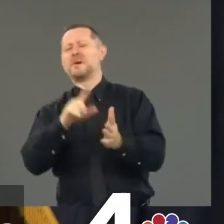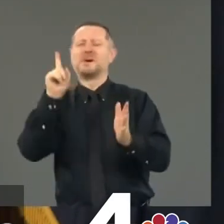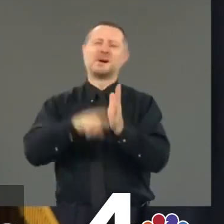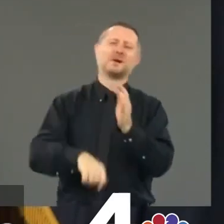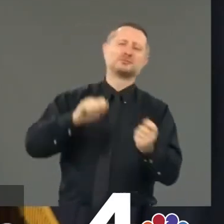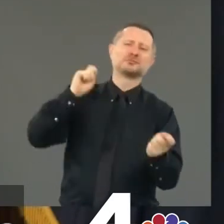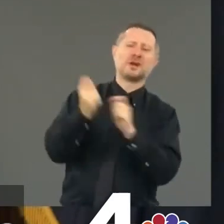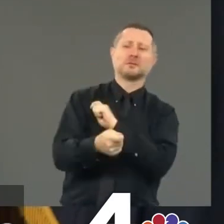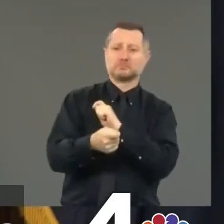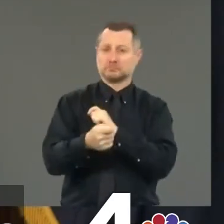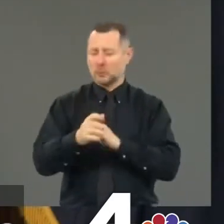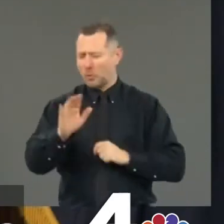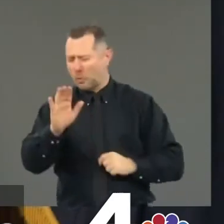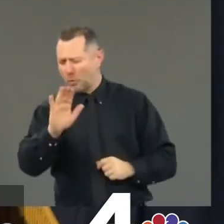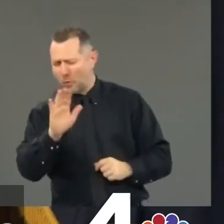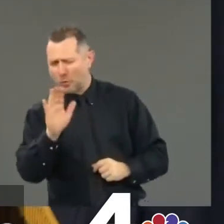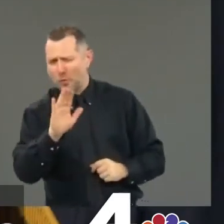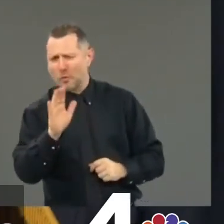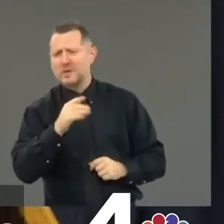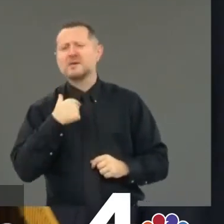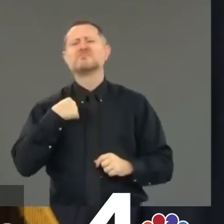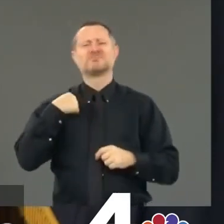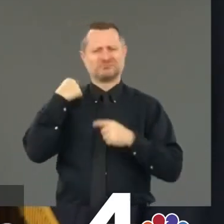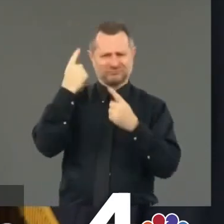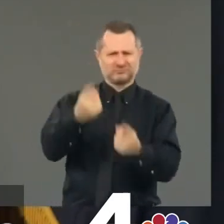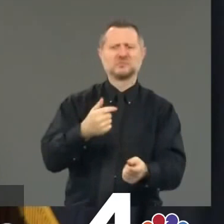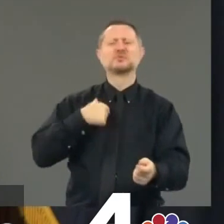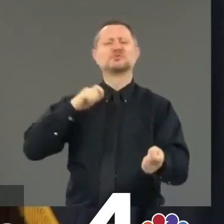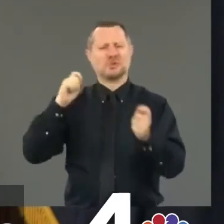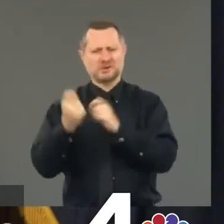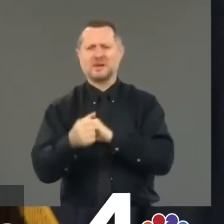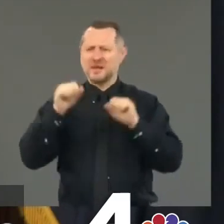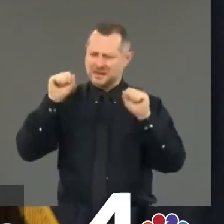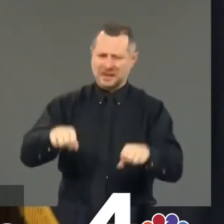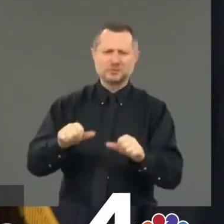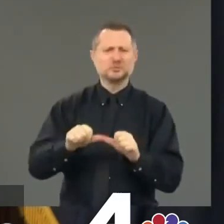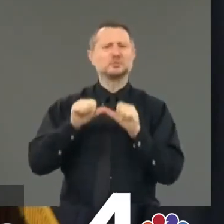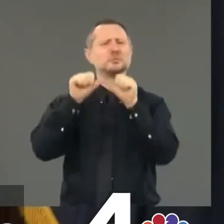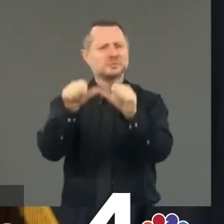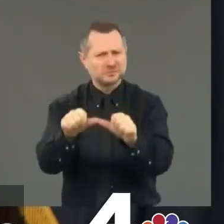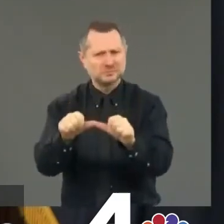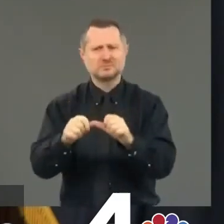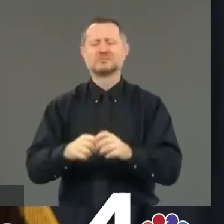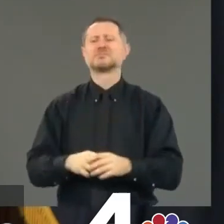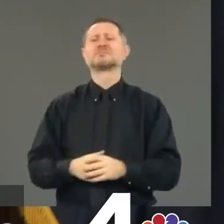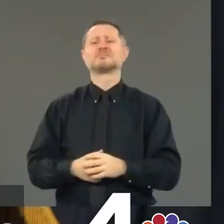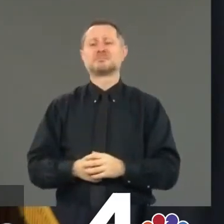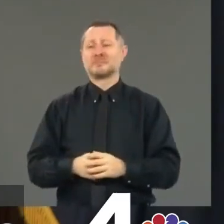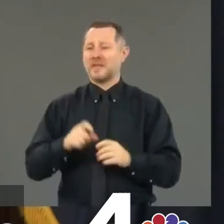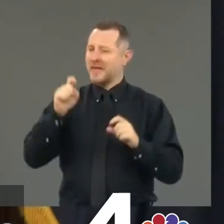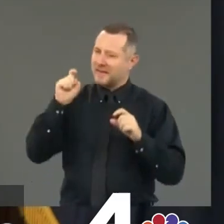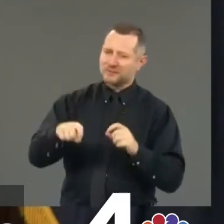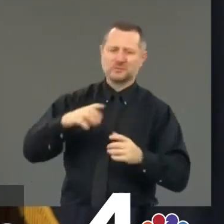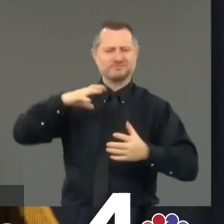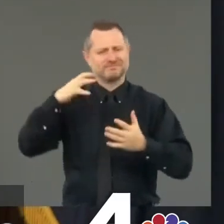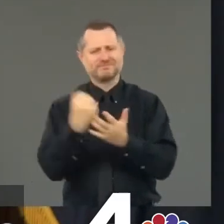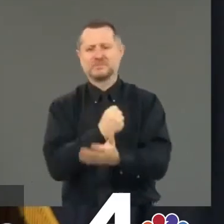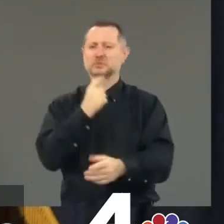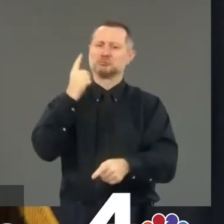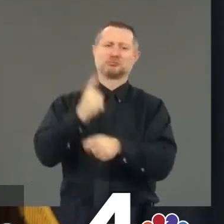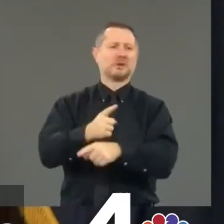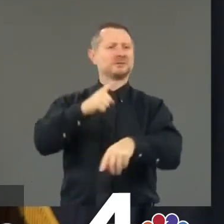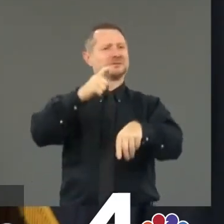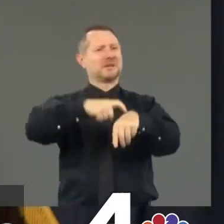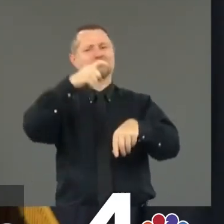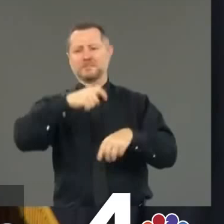we know we have and we can. Change comes in a moment when the stars line up. It's not easy,